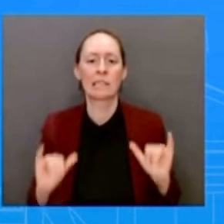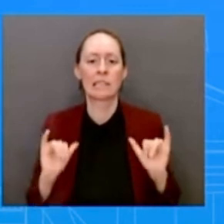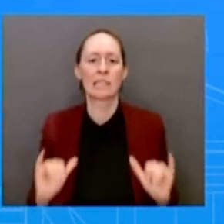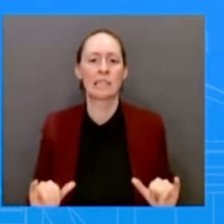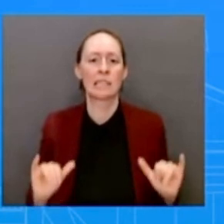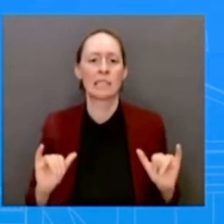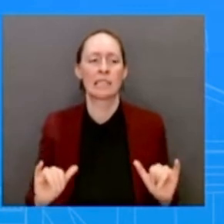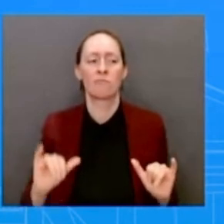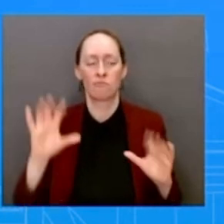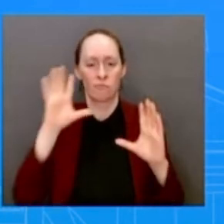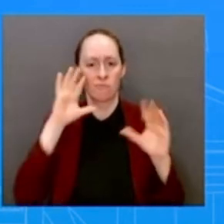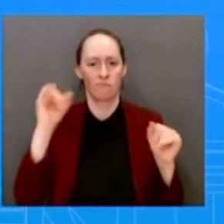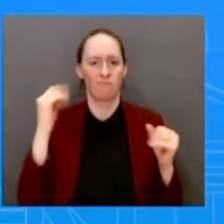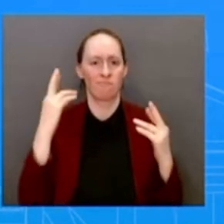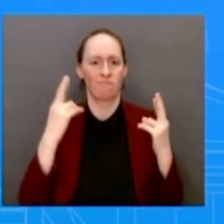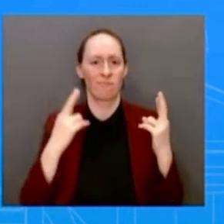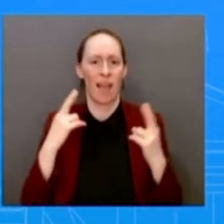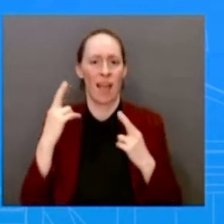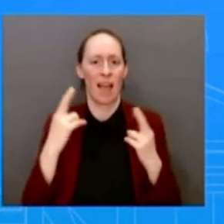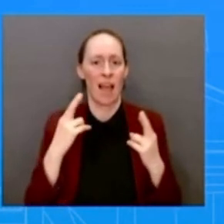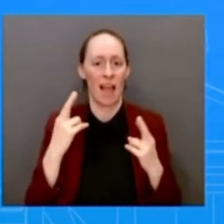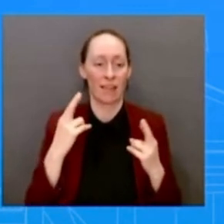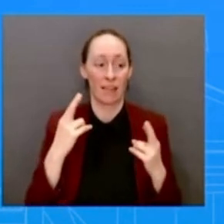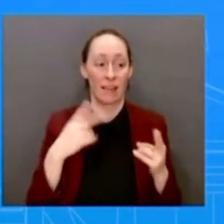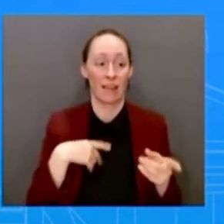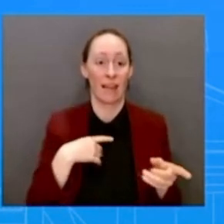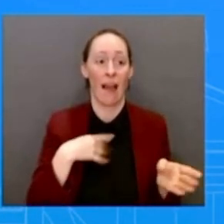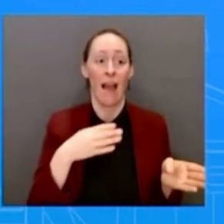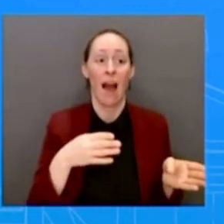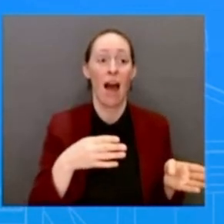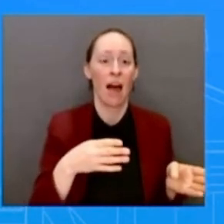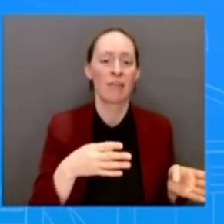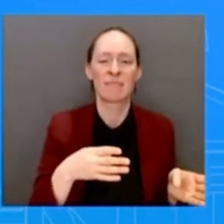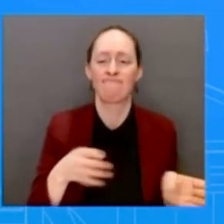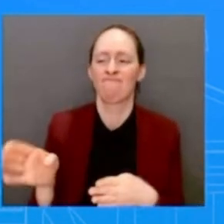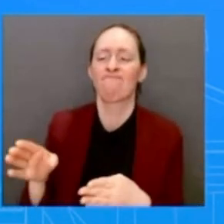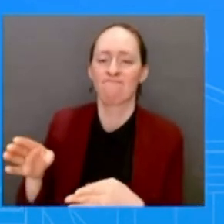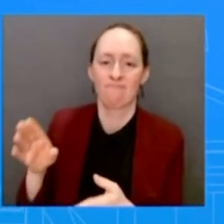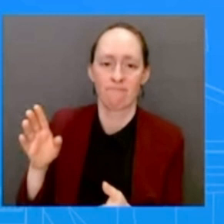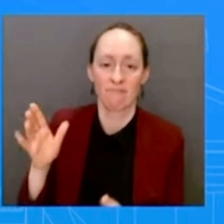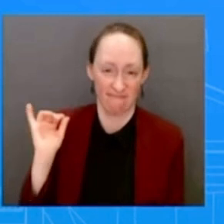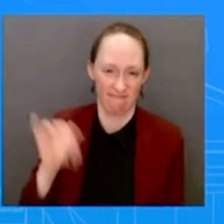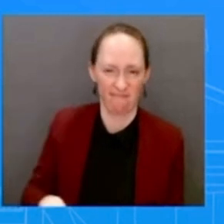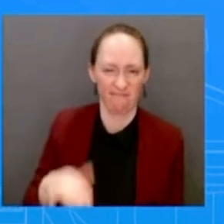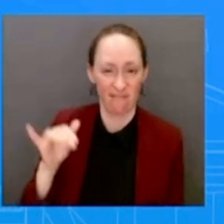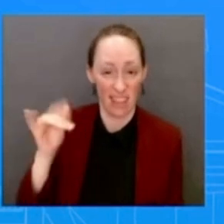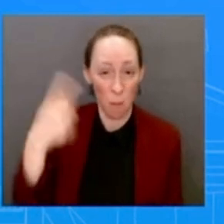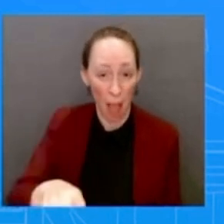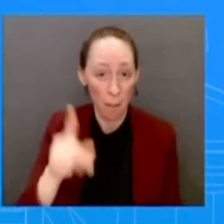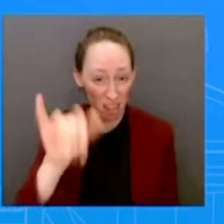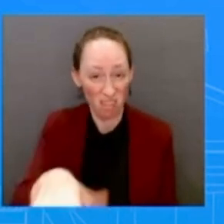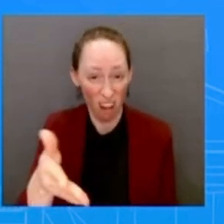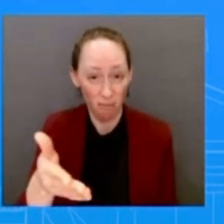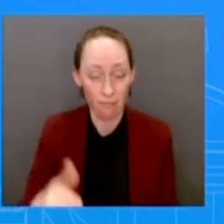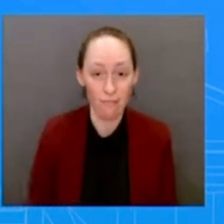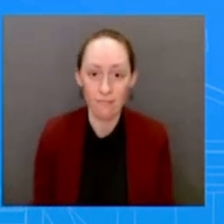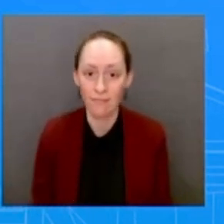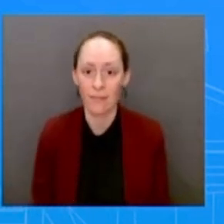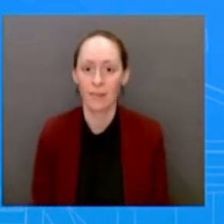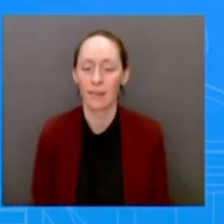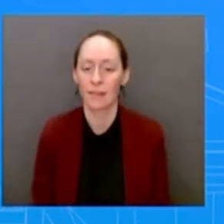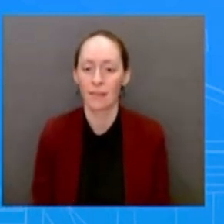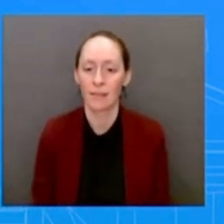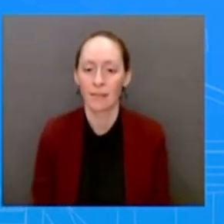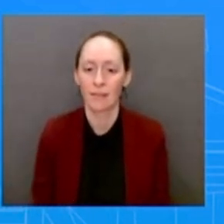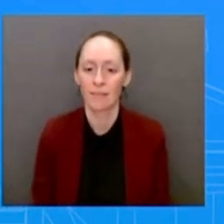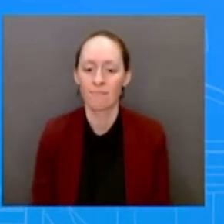administration set up. Isn't it really just that simple? I wouldn't say it's that simple. First of all, let me just step back for a second. This is- When you look at crime and the rise